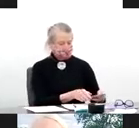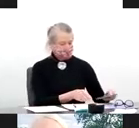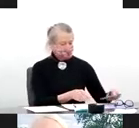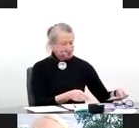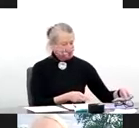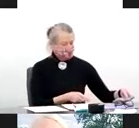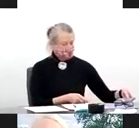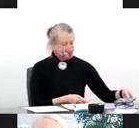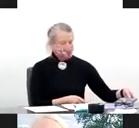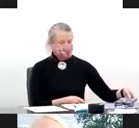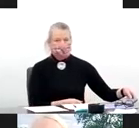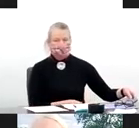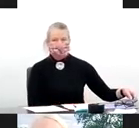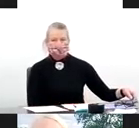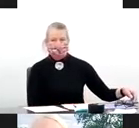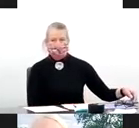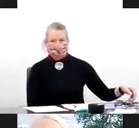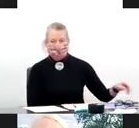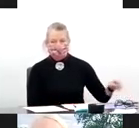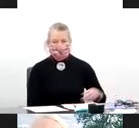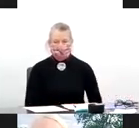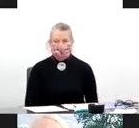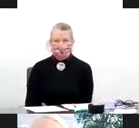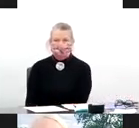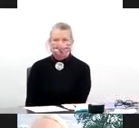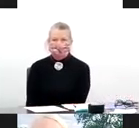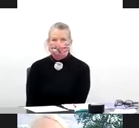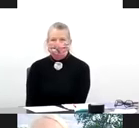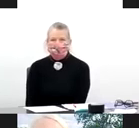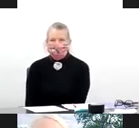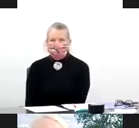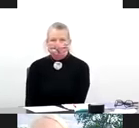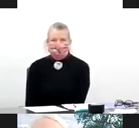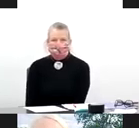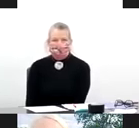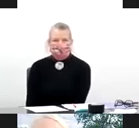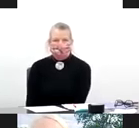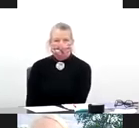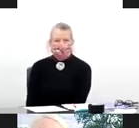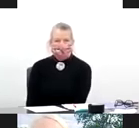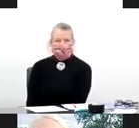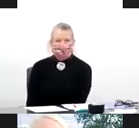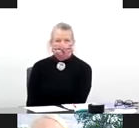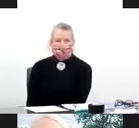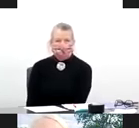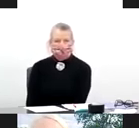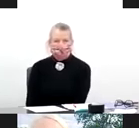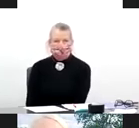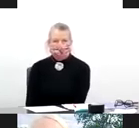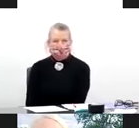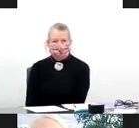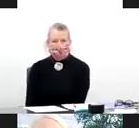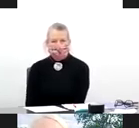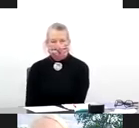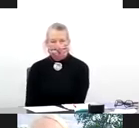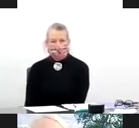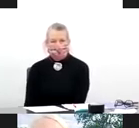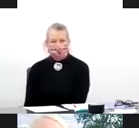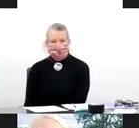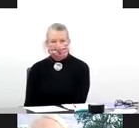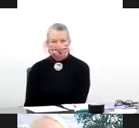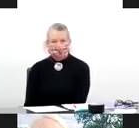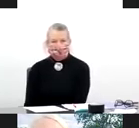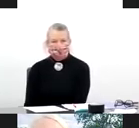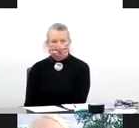exceeding what we see in natural infection in convalescent plasma. I want to close by showing this